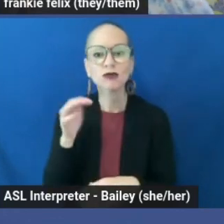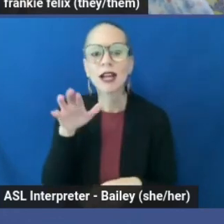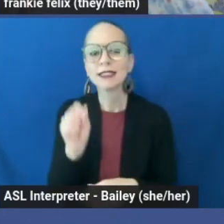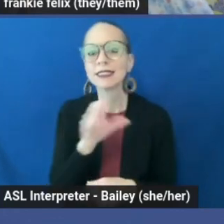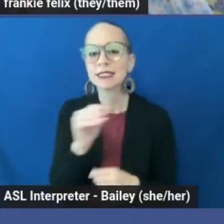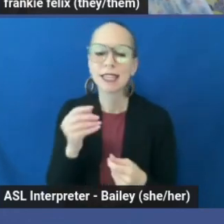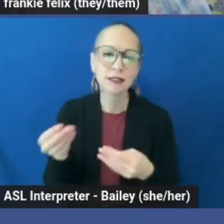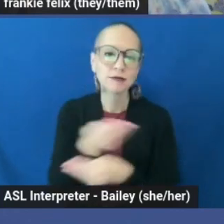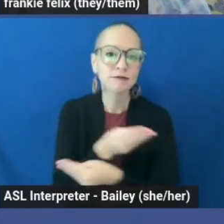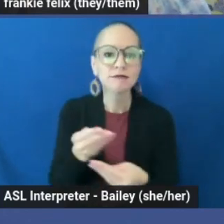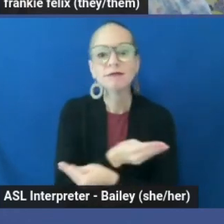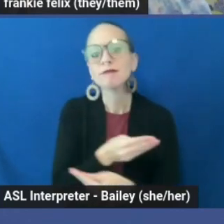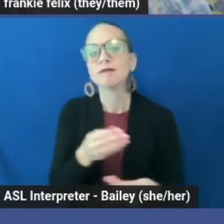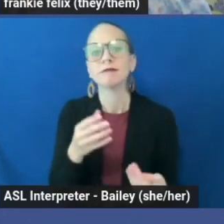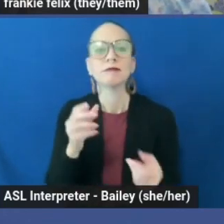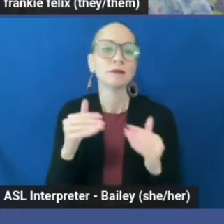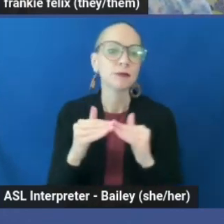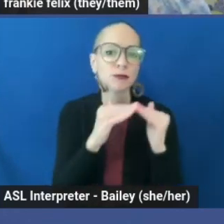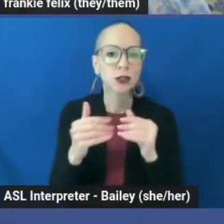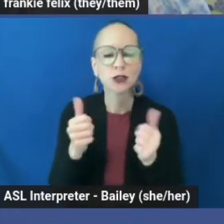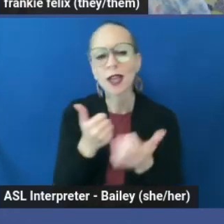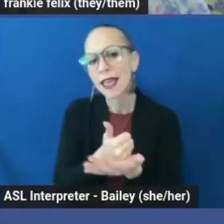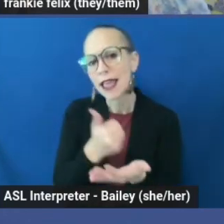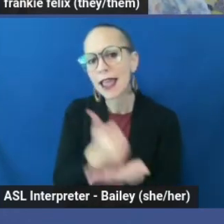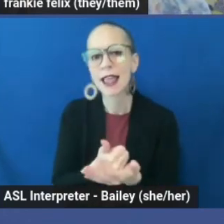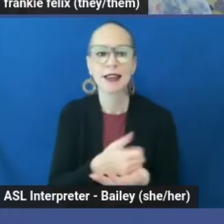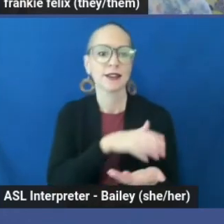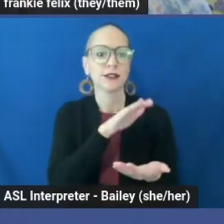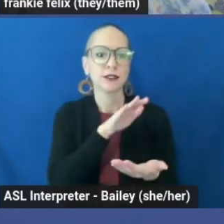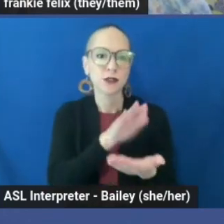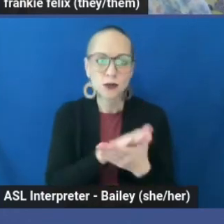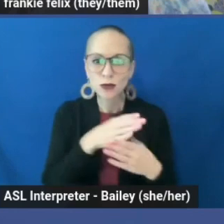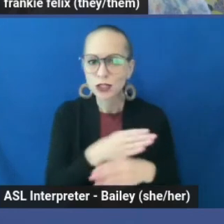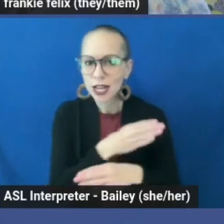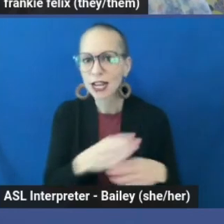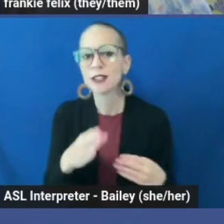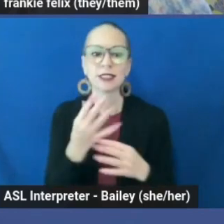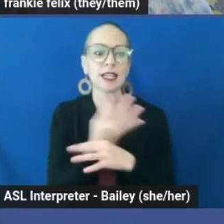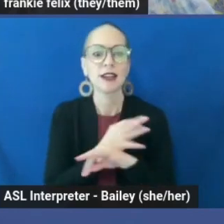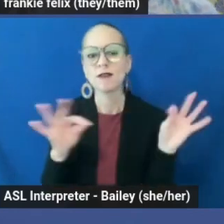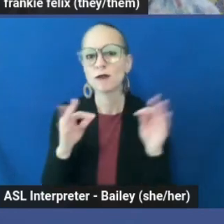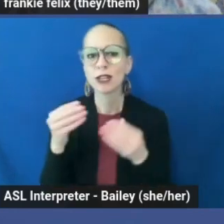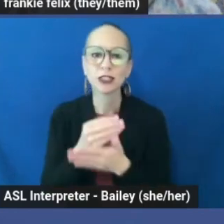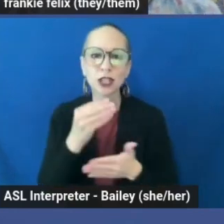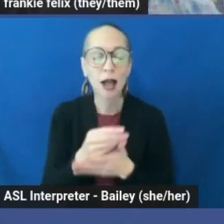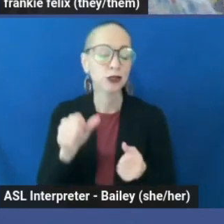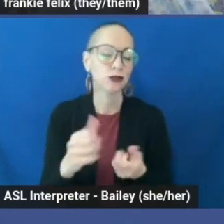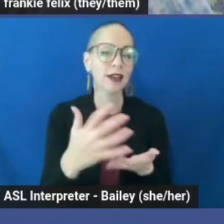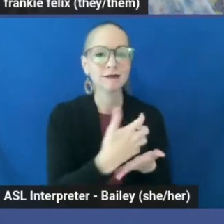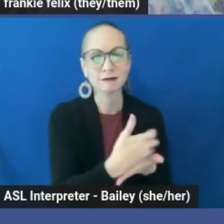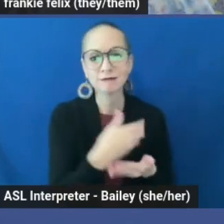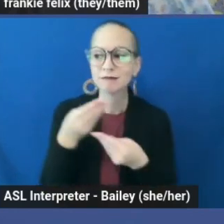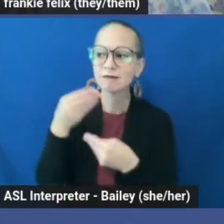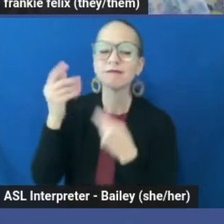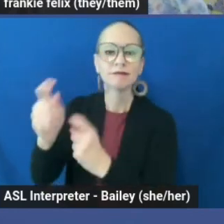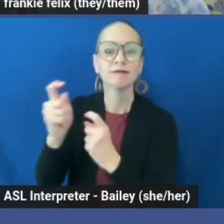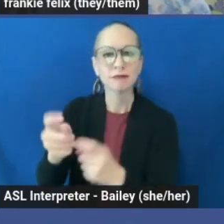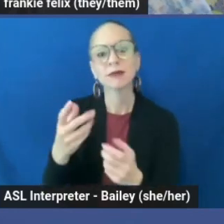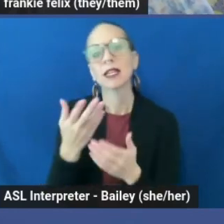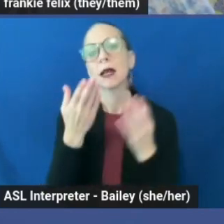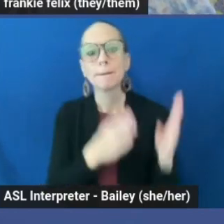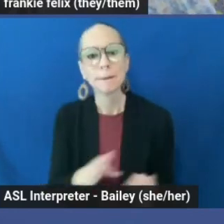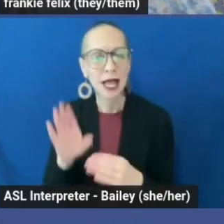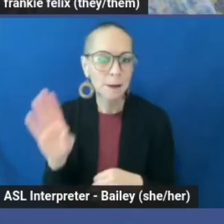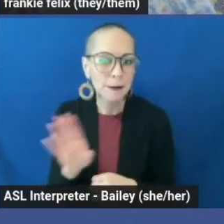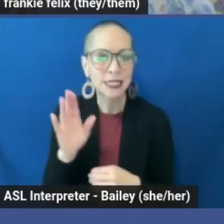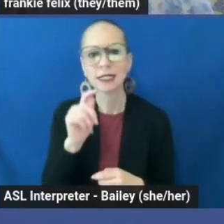Trade and barter markets, mutual aid, skill shares, free shops where you can gather donated items like clothes, plan B, condoms,